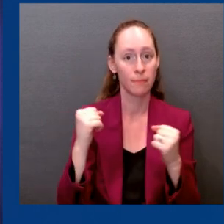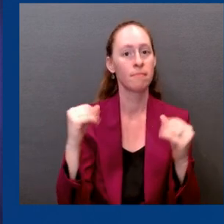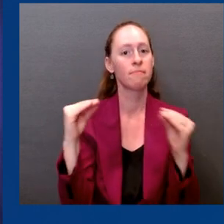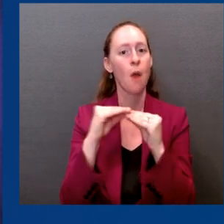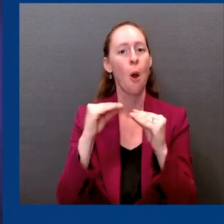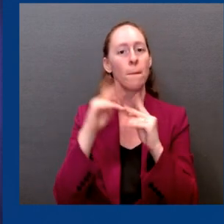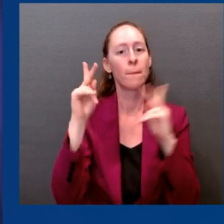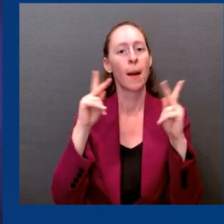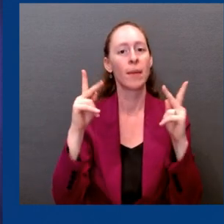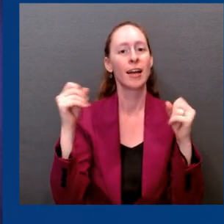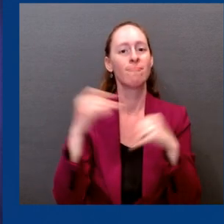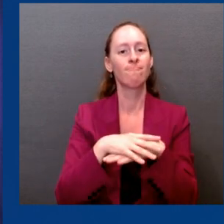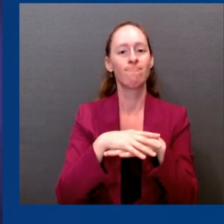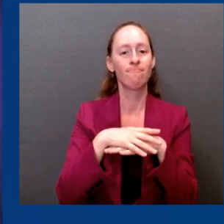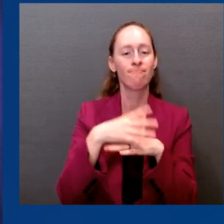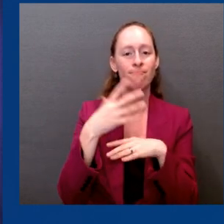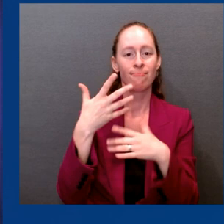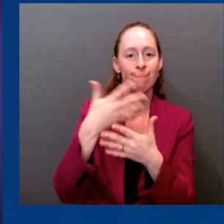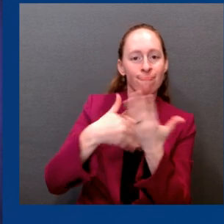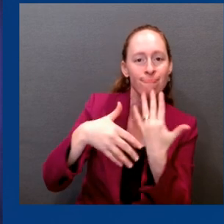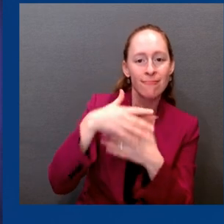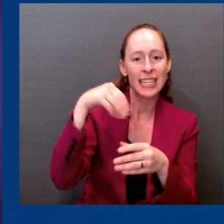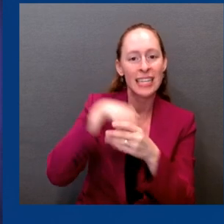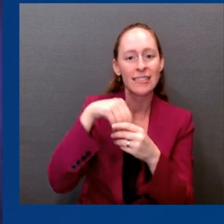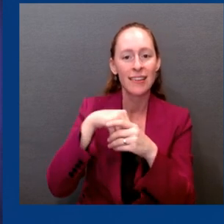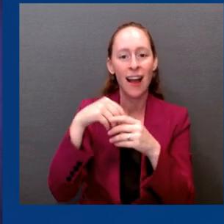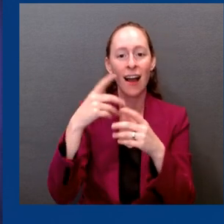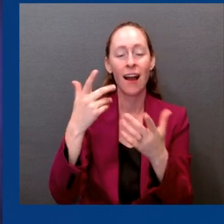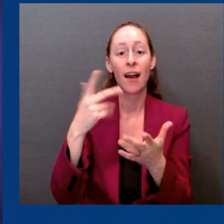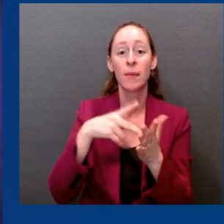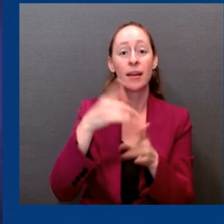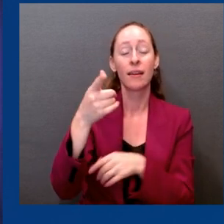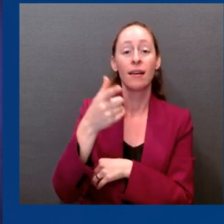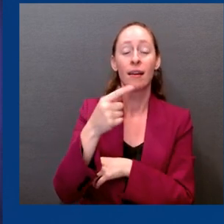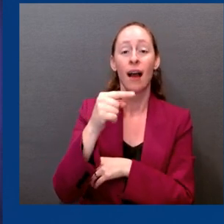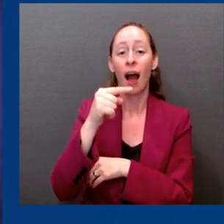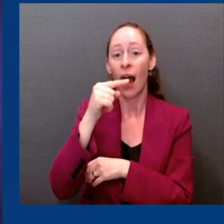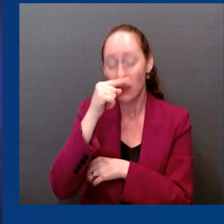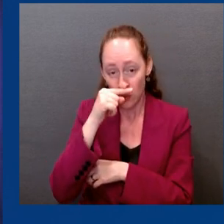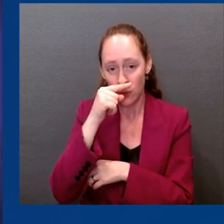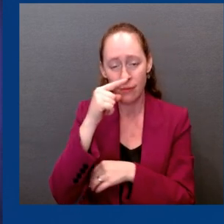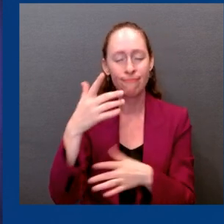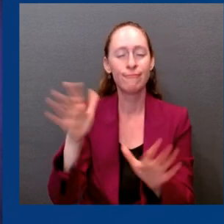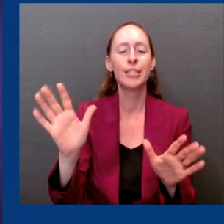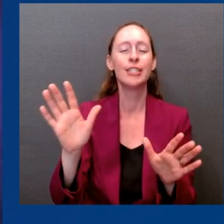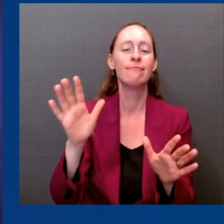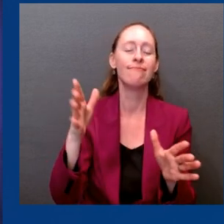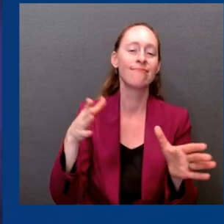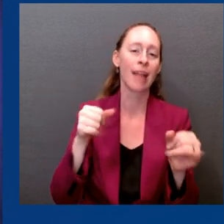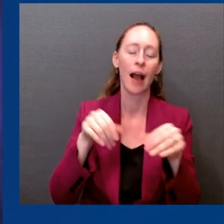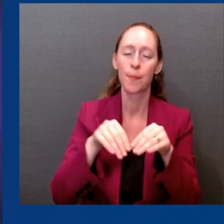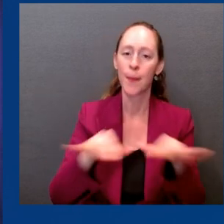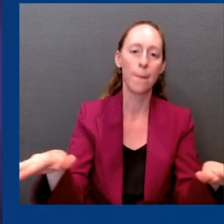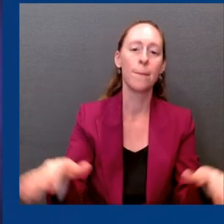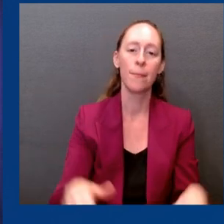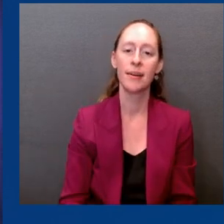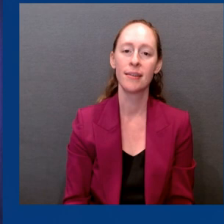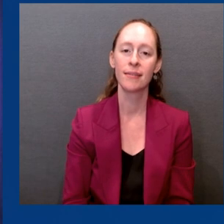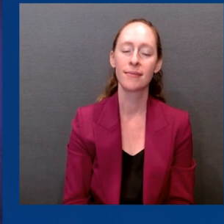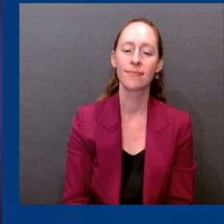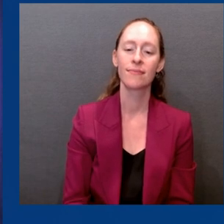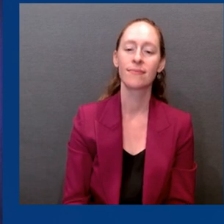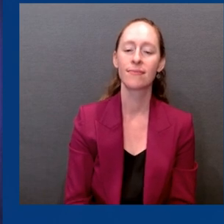good news here is that we go into this fall with a whole host of capabilities. We have a matched vaccine.